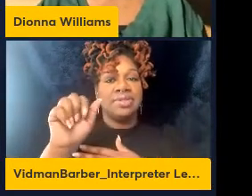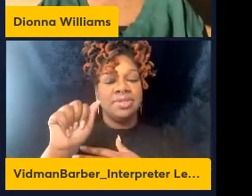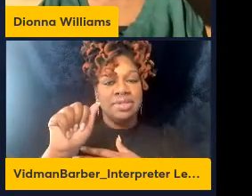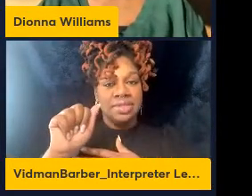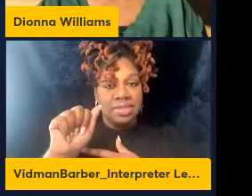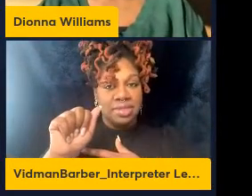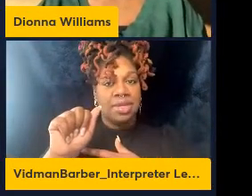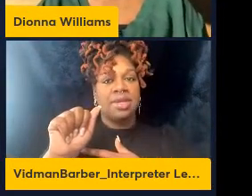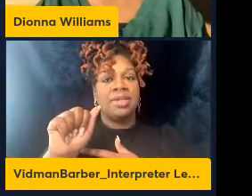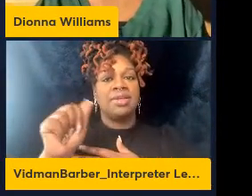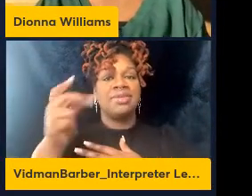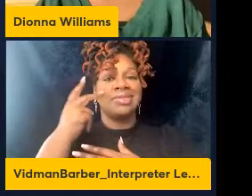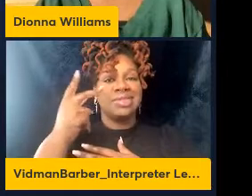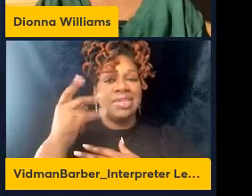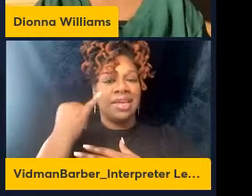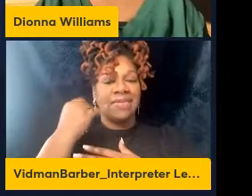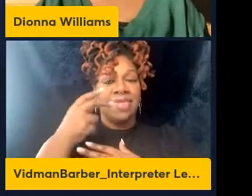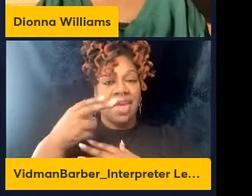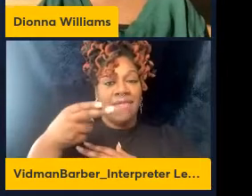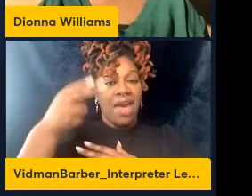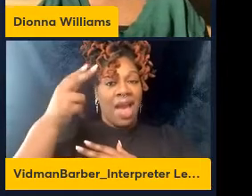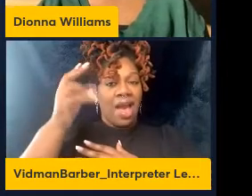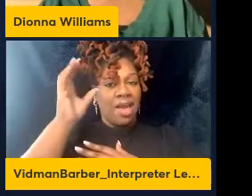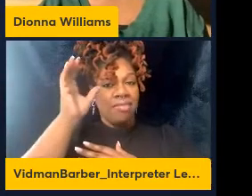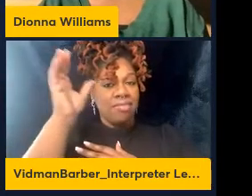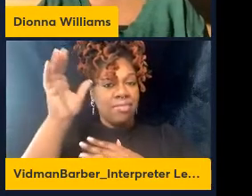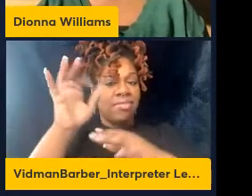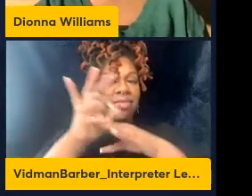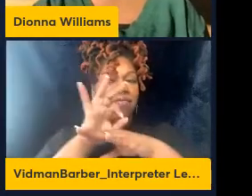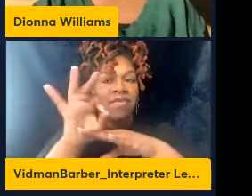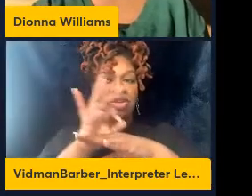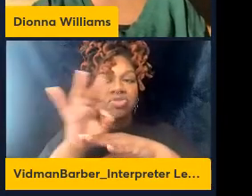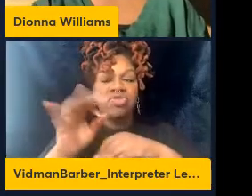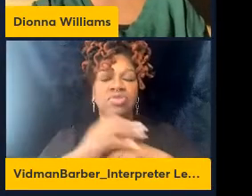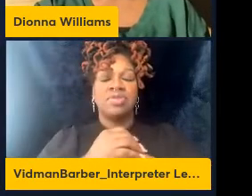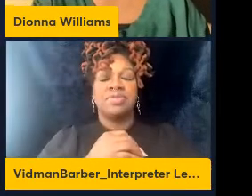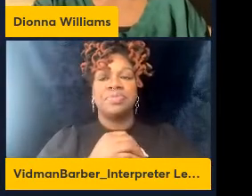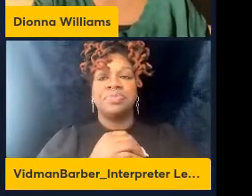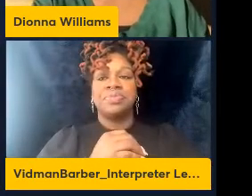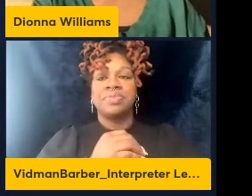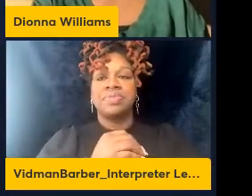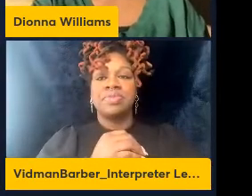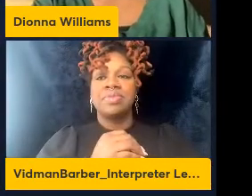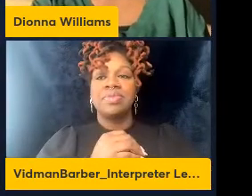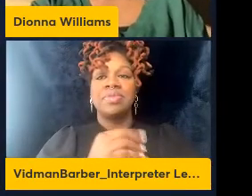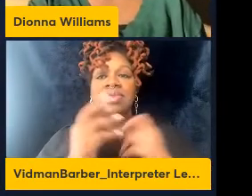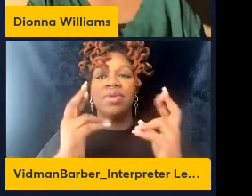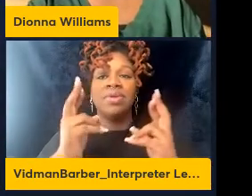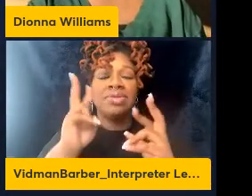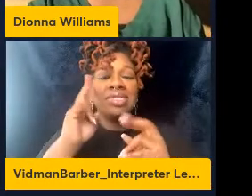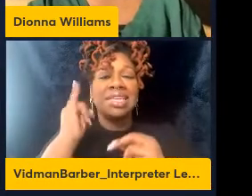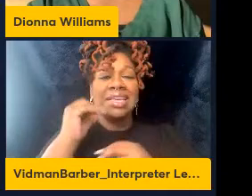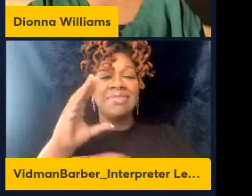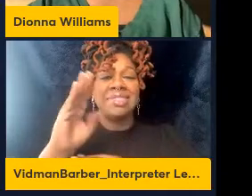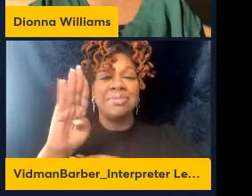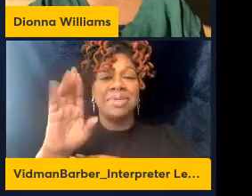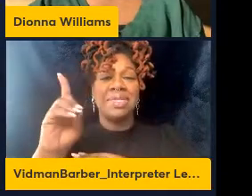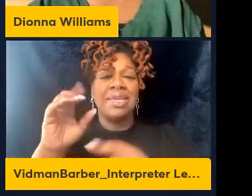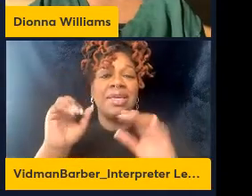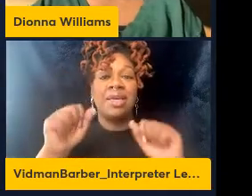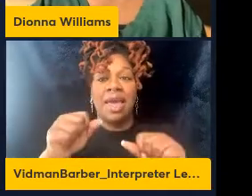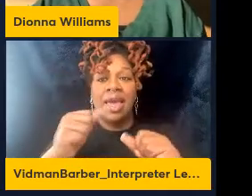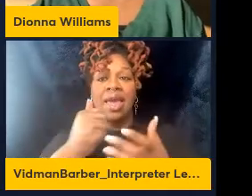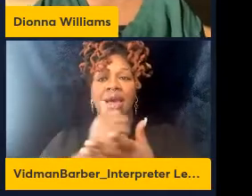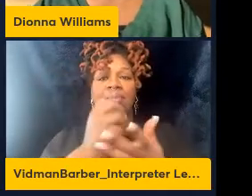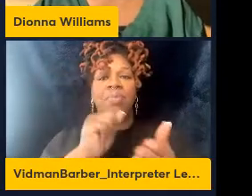to higher order cognition. And so we hope that we'll be able to see if CBD can be an attractive therapy to suppress inflammation,